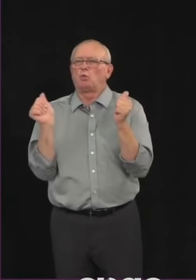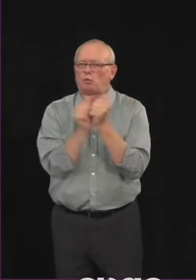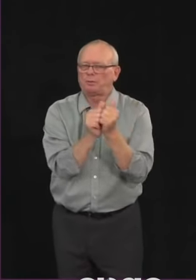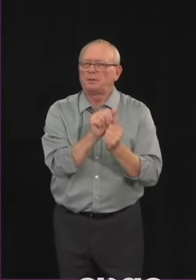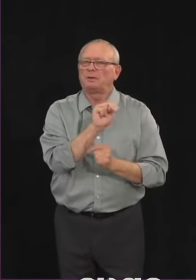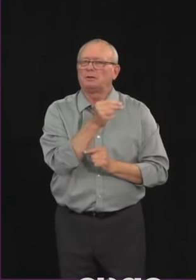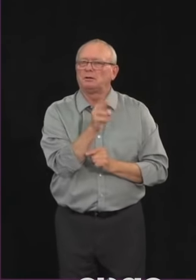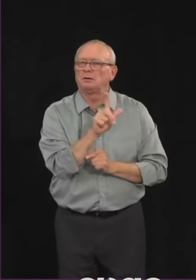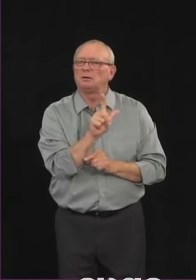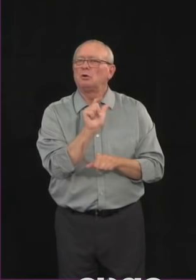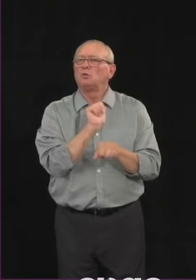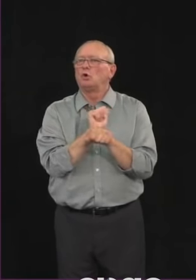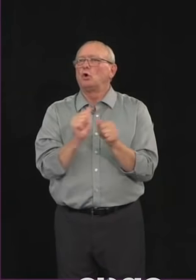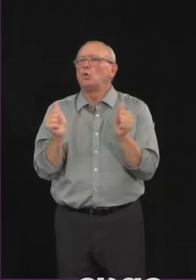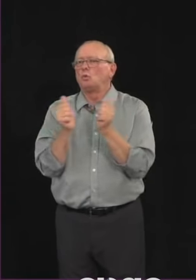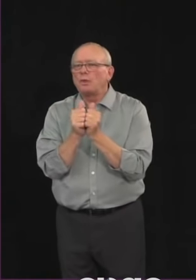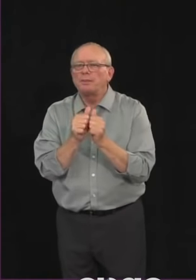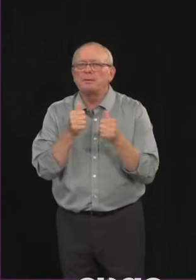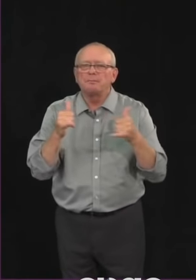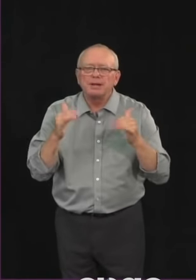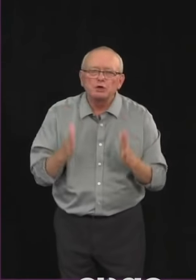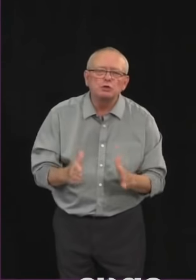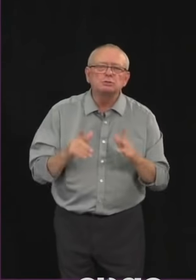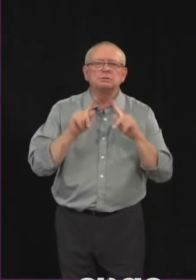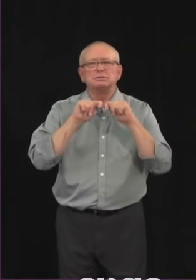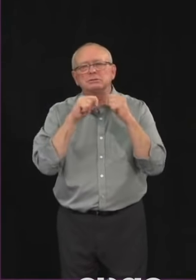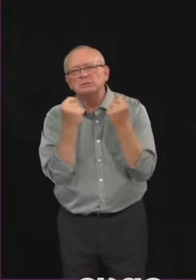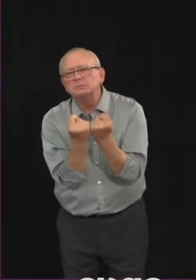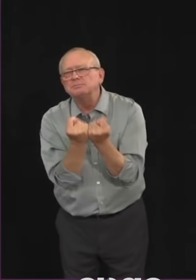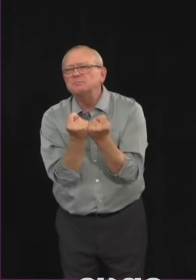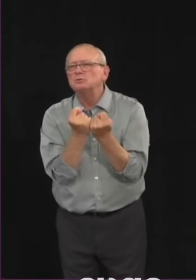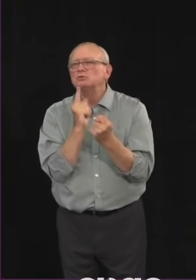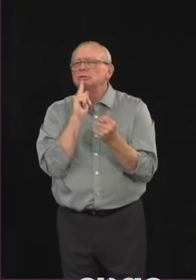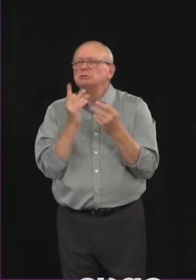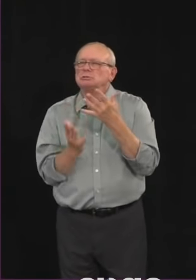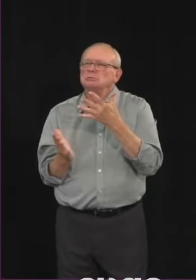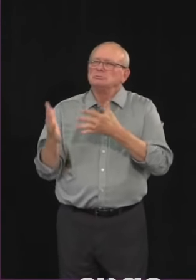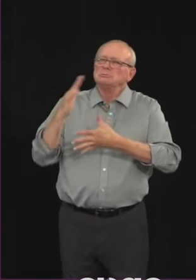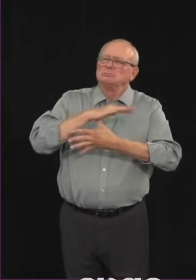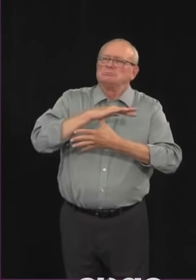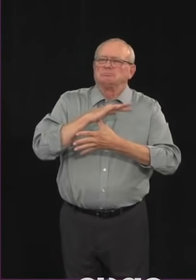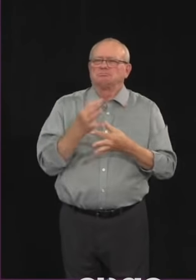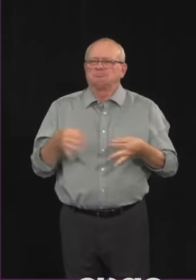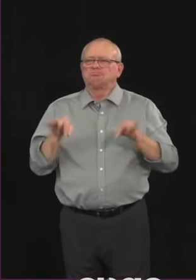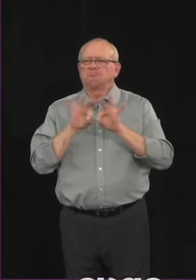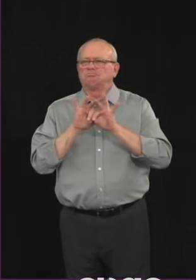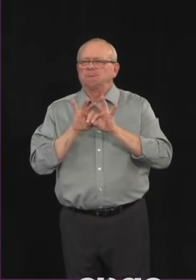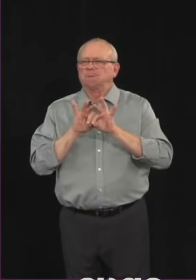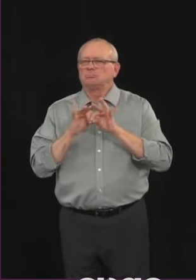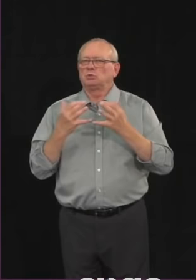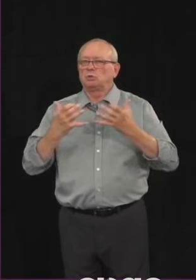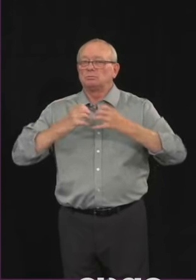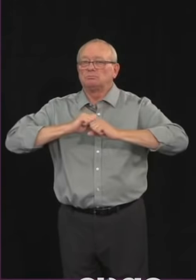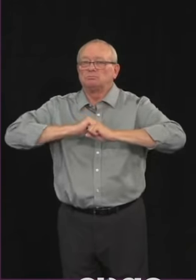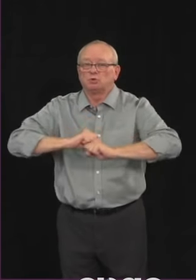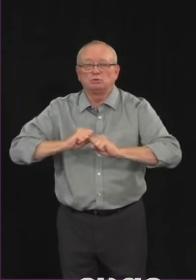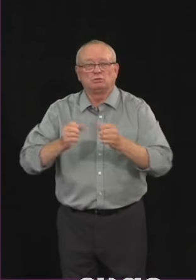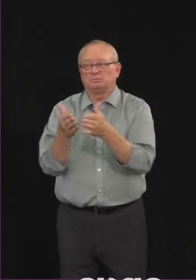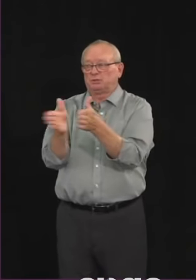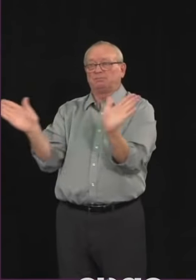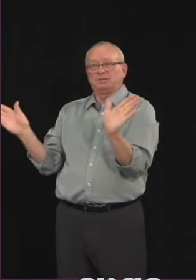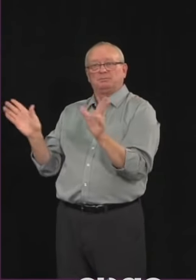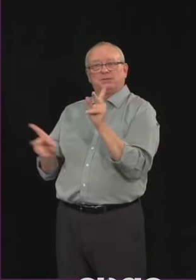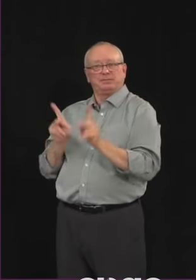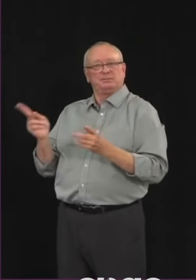Uh, so that in some ways is the most important metric to make sure public protection is happening. And with respect to that granularity of disclosure,